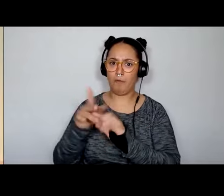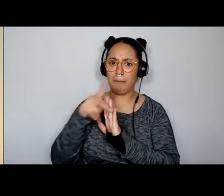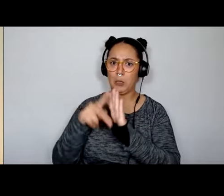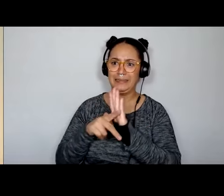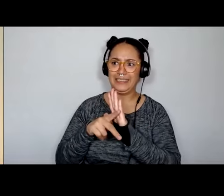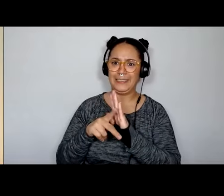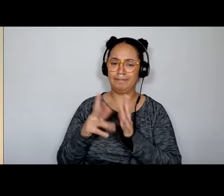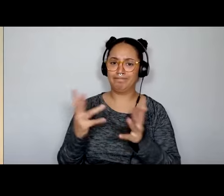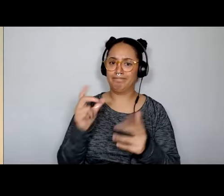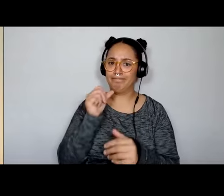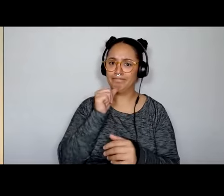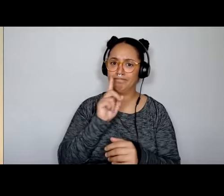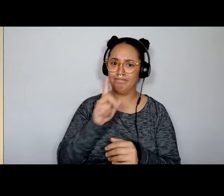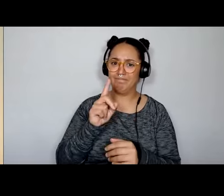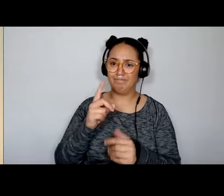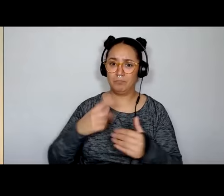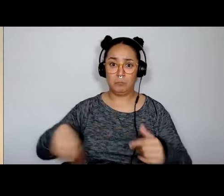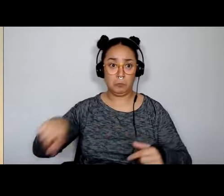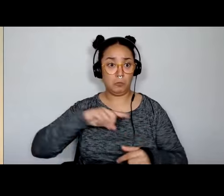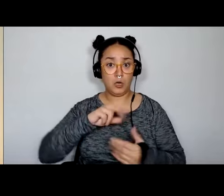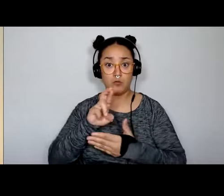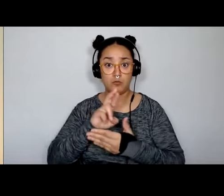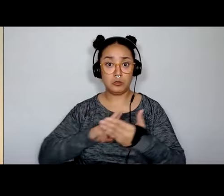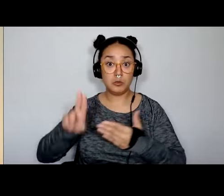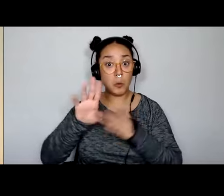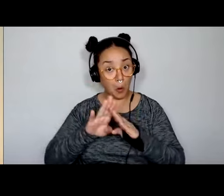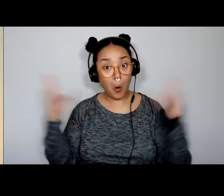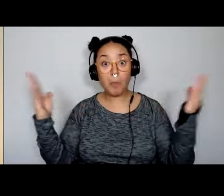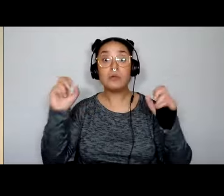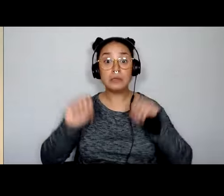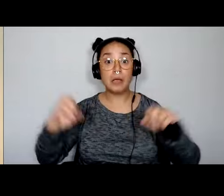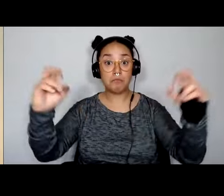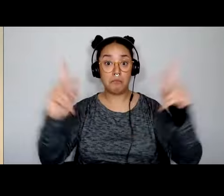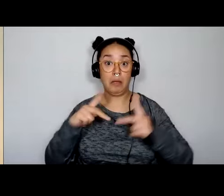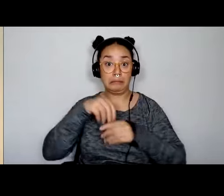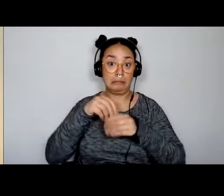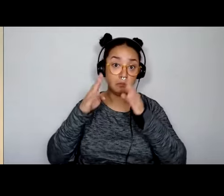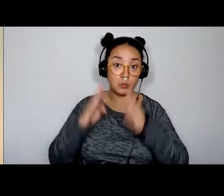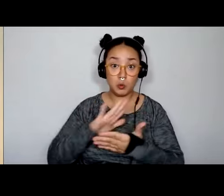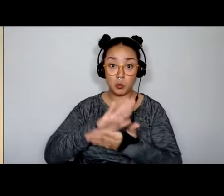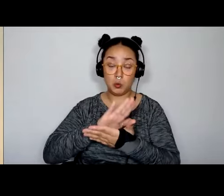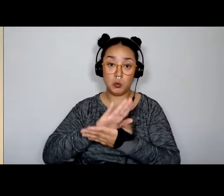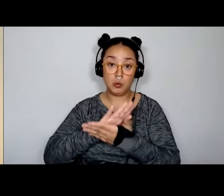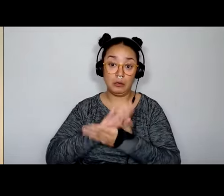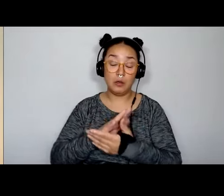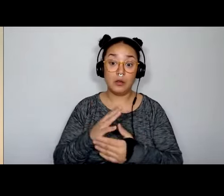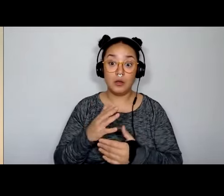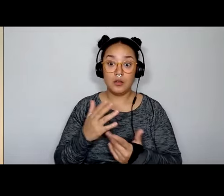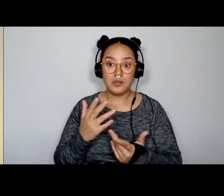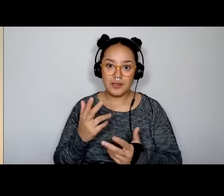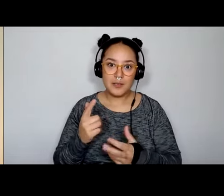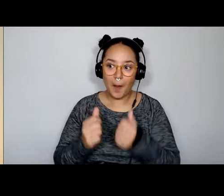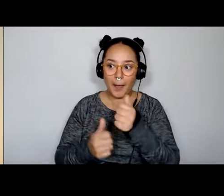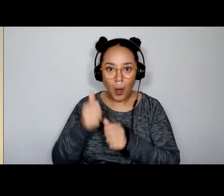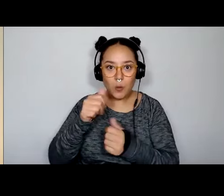We are open and back on campus now for the most part. The strength of this is often in person